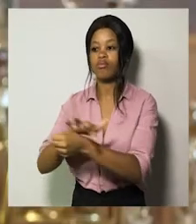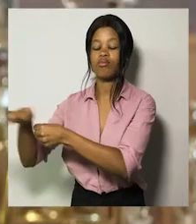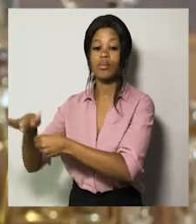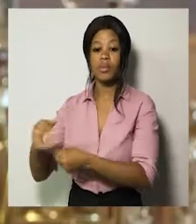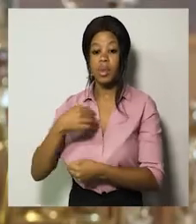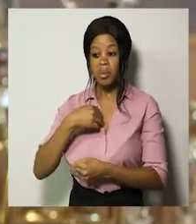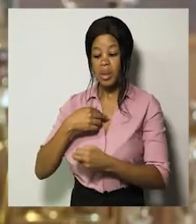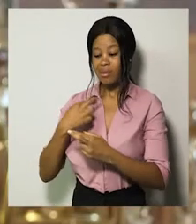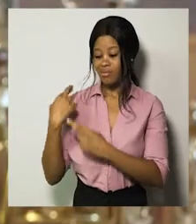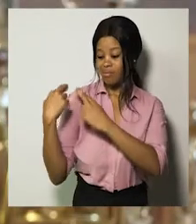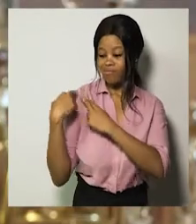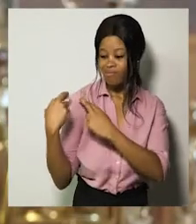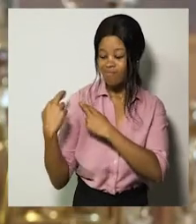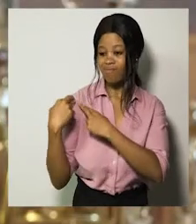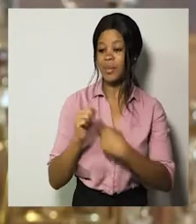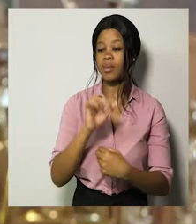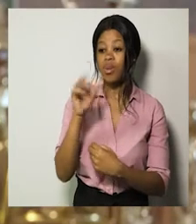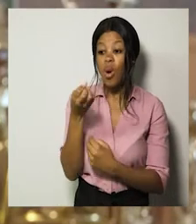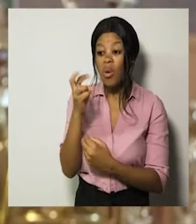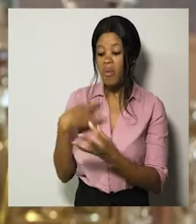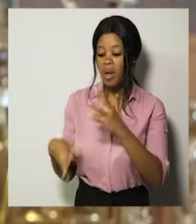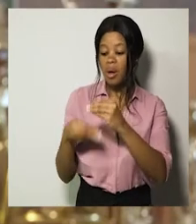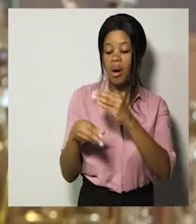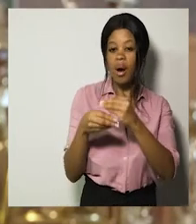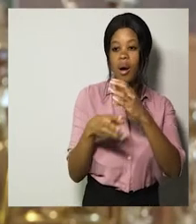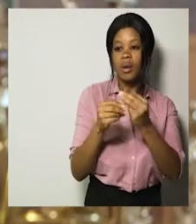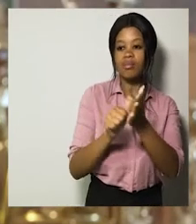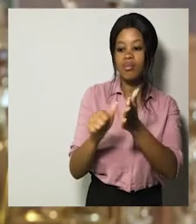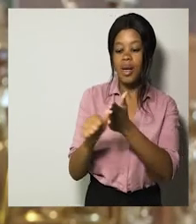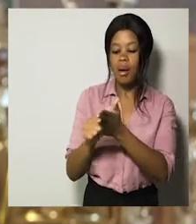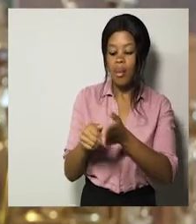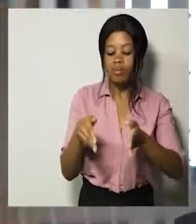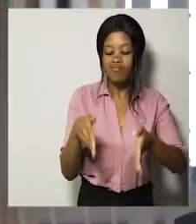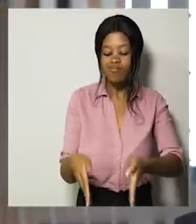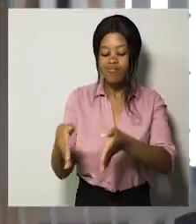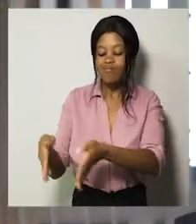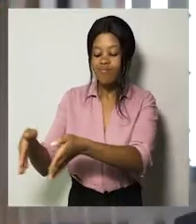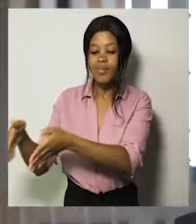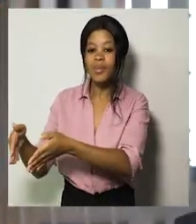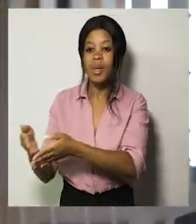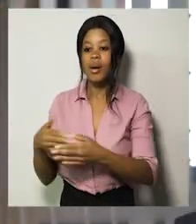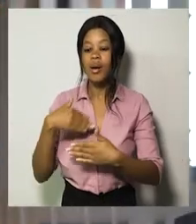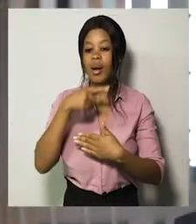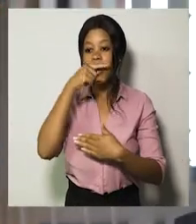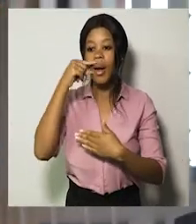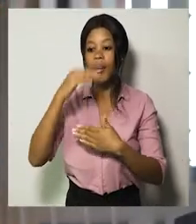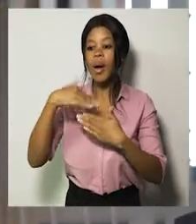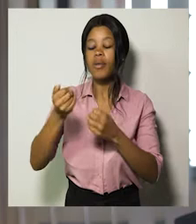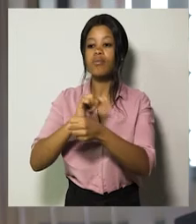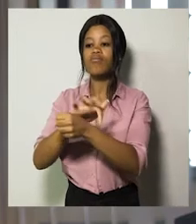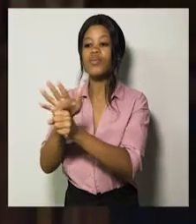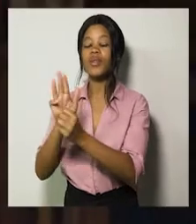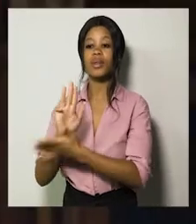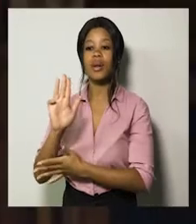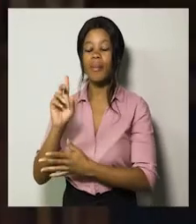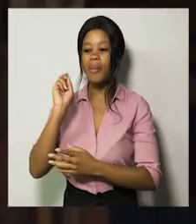we want to add to the numbers of the graves that should be named after COVID-19 so let's all be responsible citizens